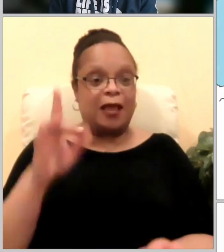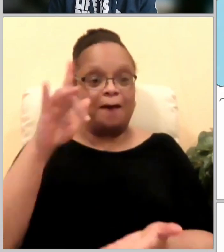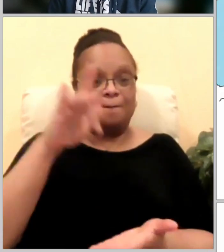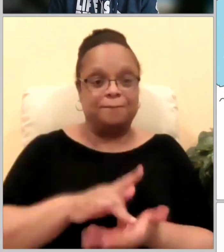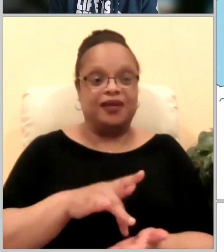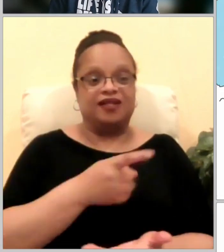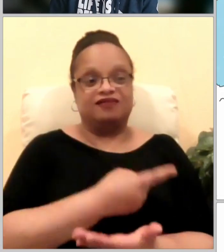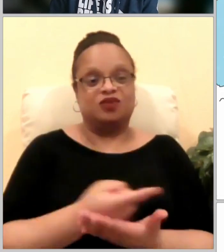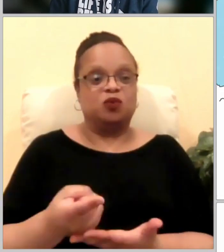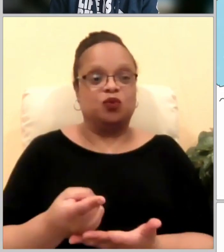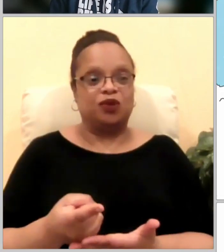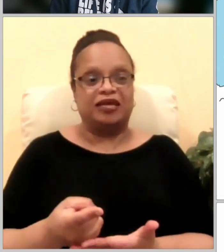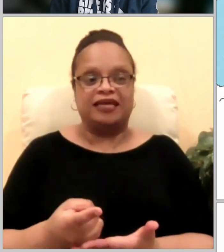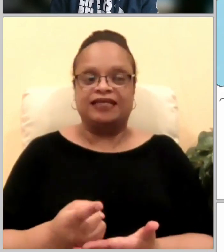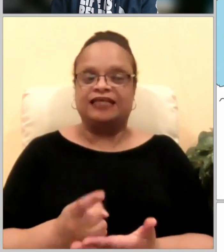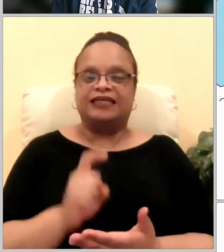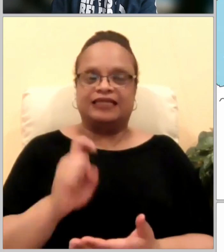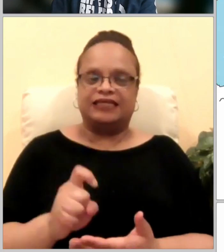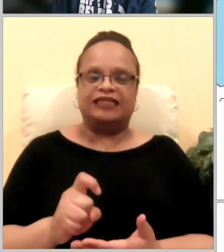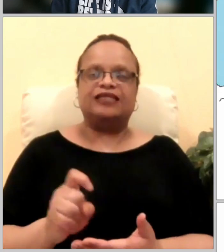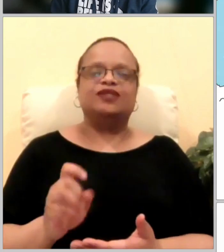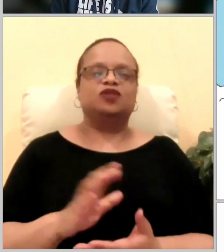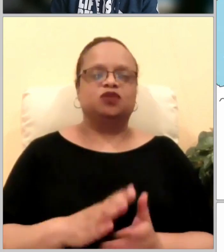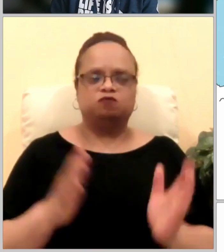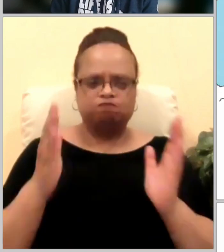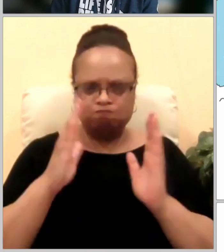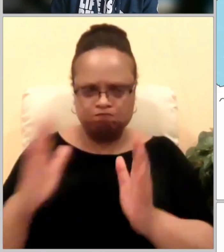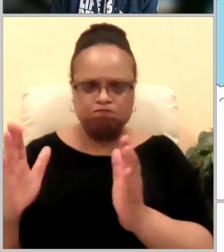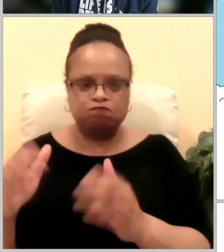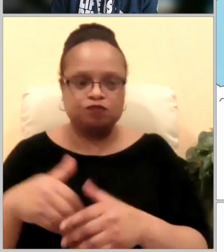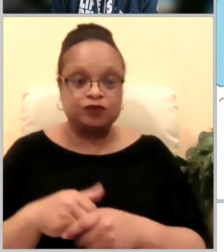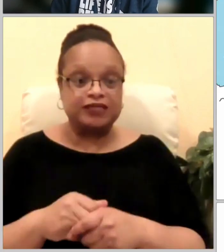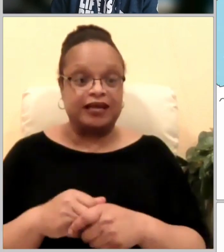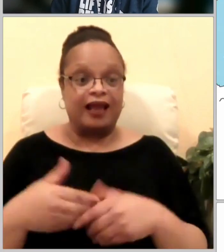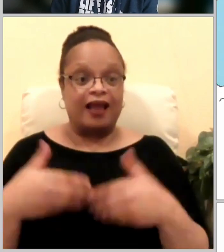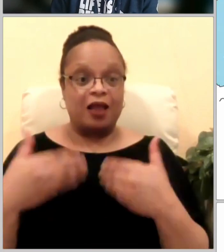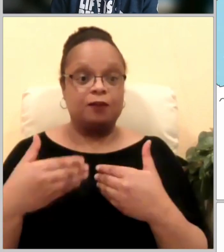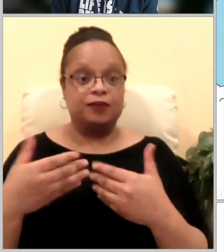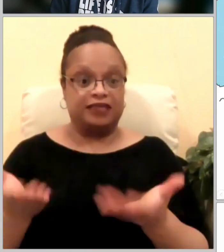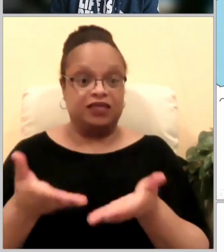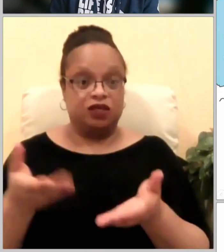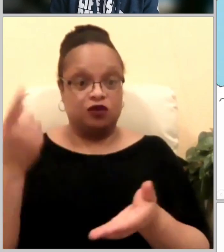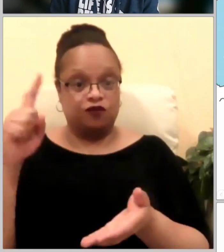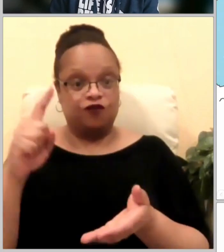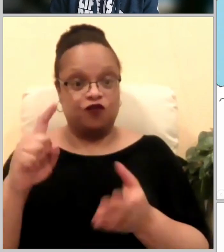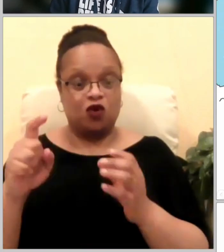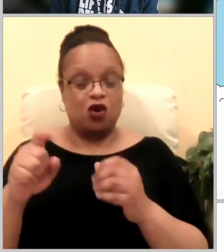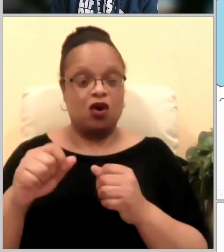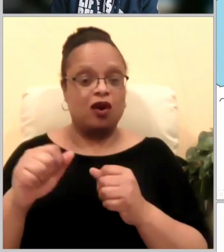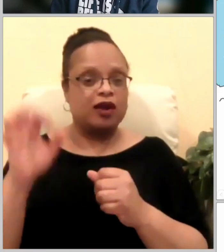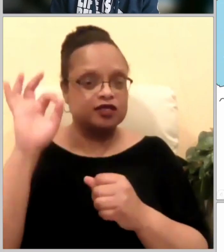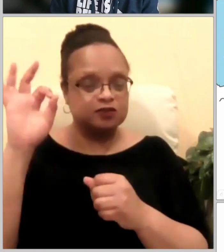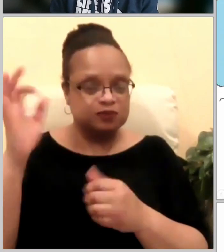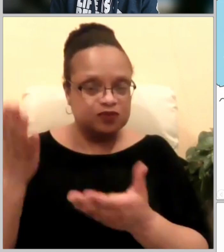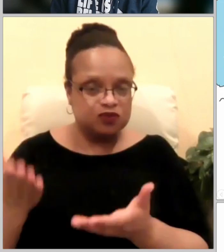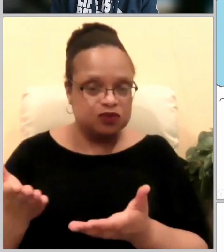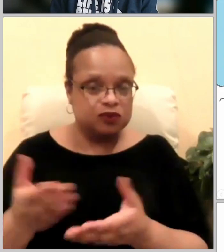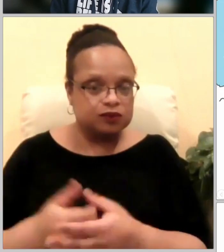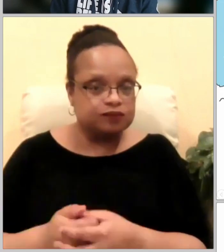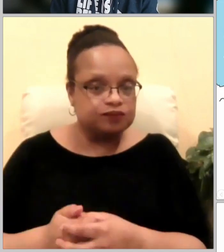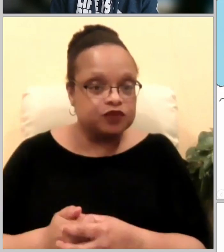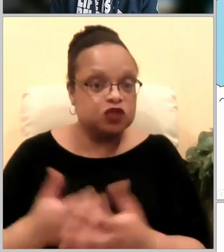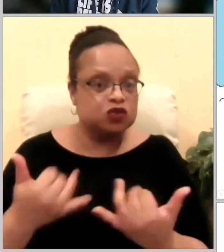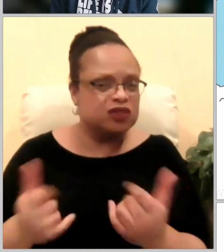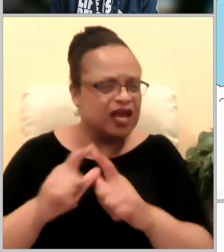got to get over that hump so it's great to be here and be able to speak to you tonight um so today's uh